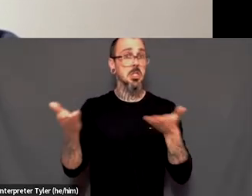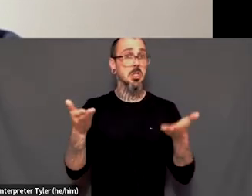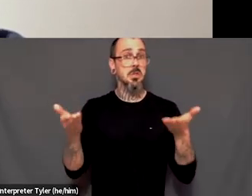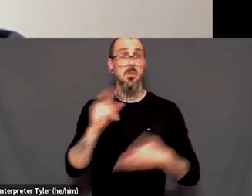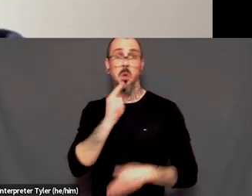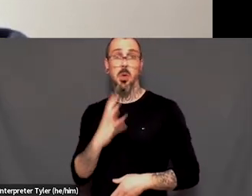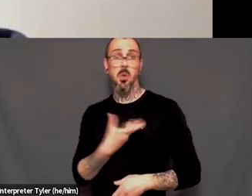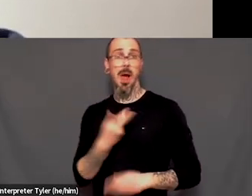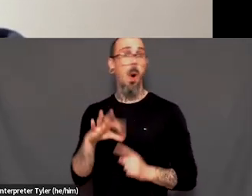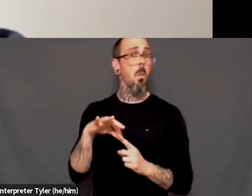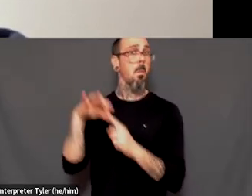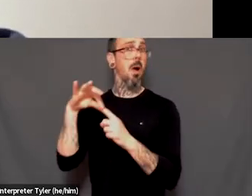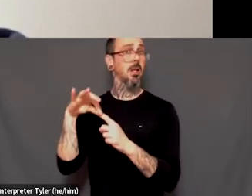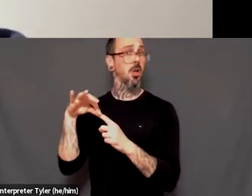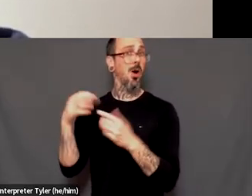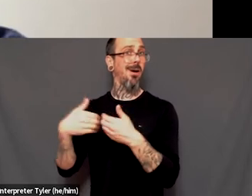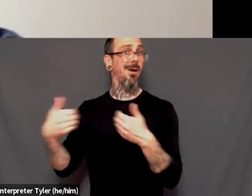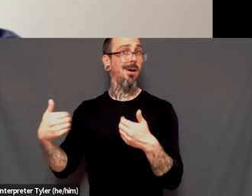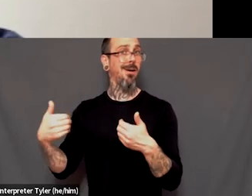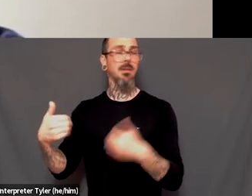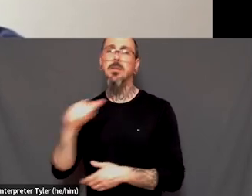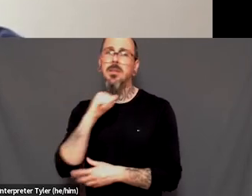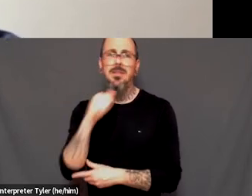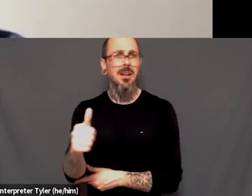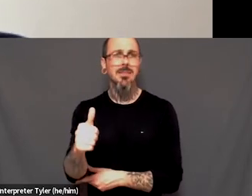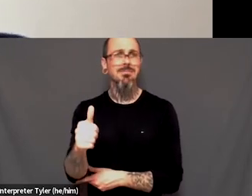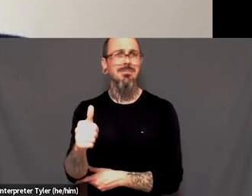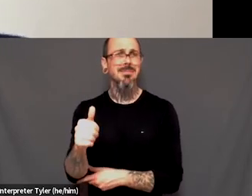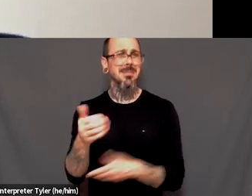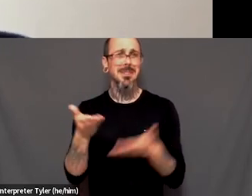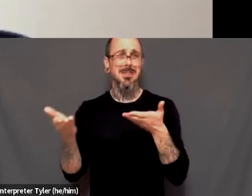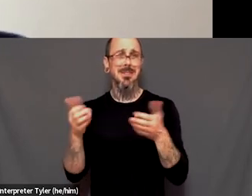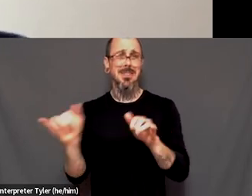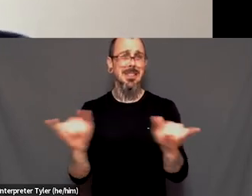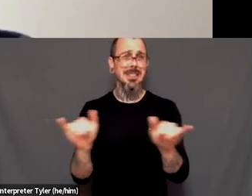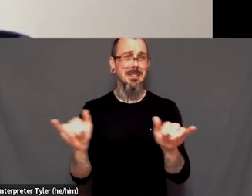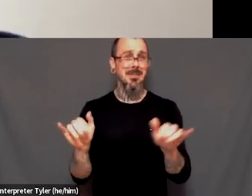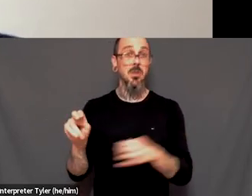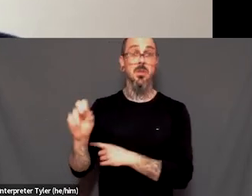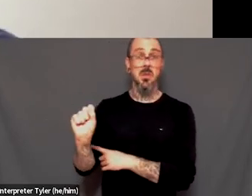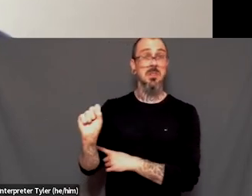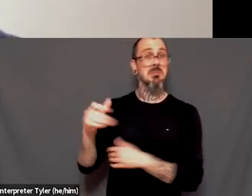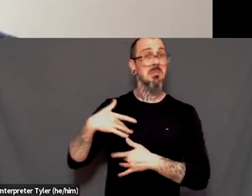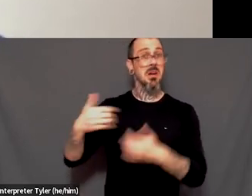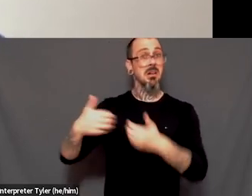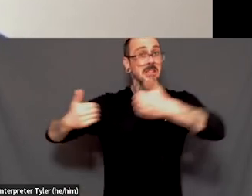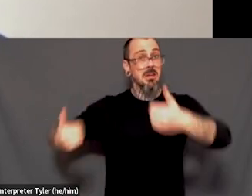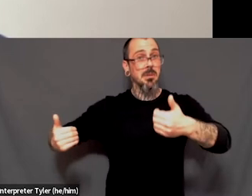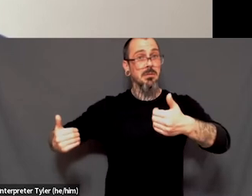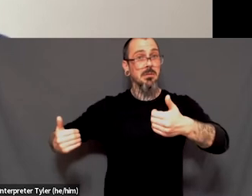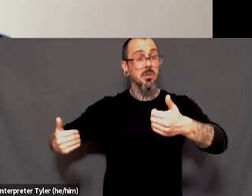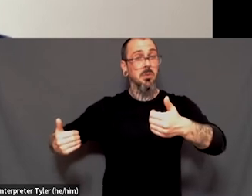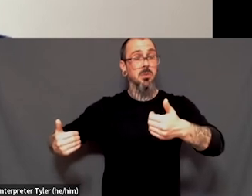services. That's what, how we've, um, that's the box we've put them in, in this province. Doctors get paid less